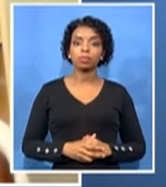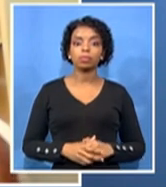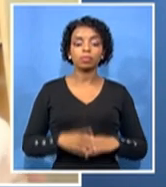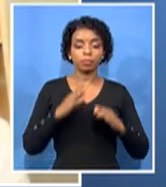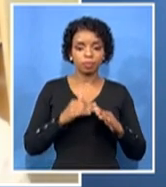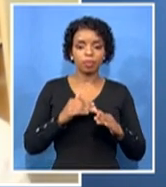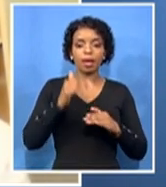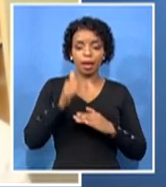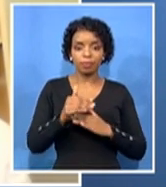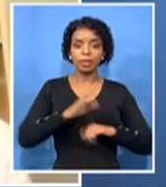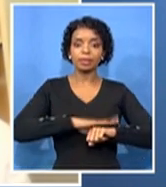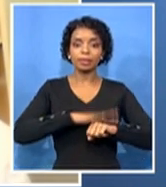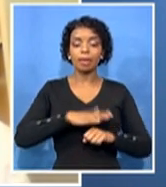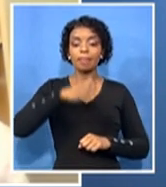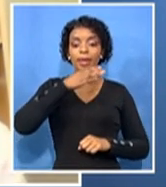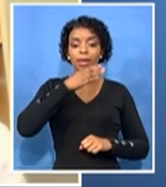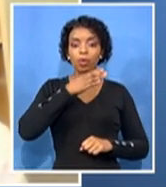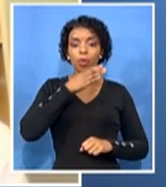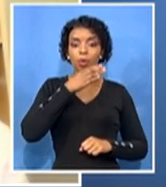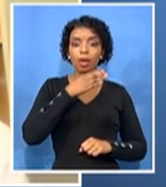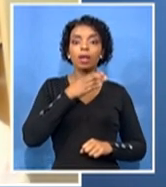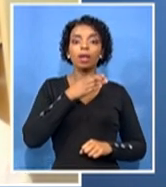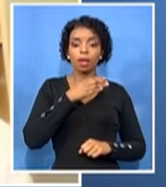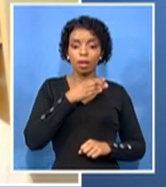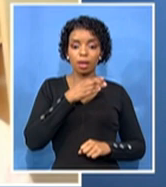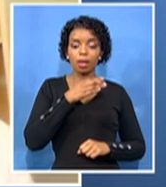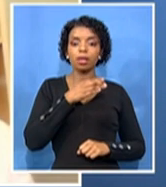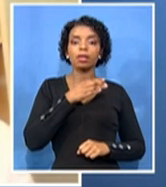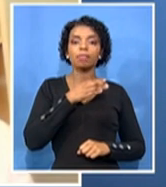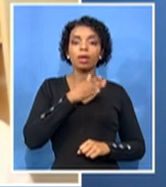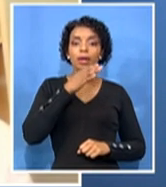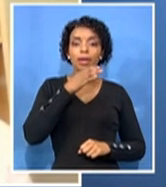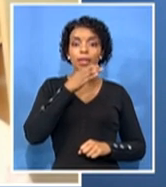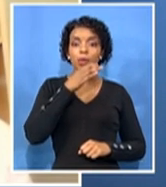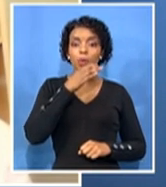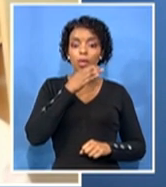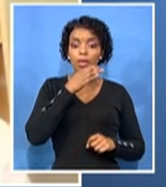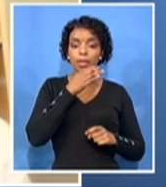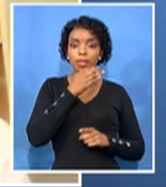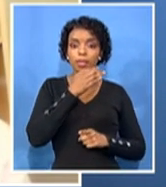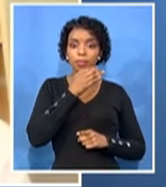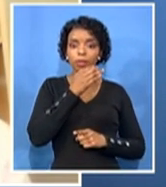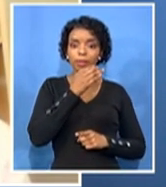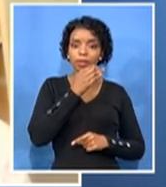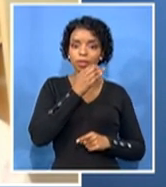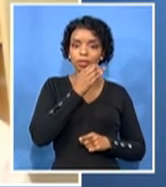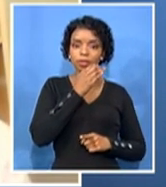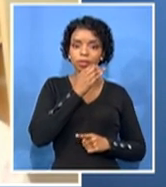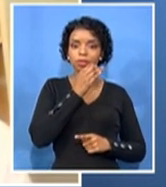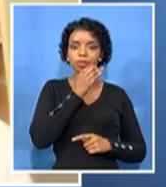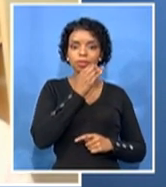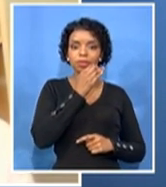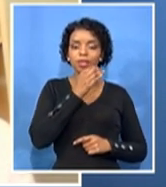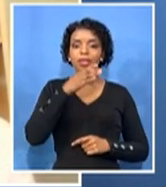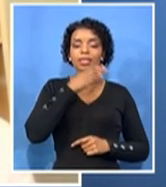lifted, you know, then, I'm